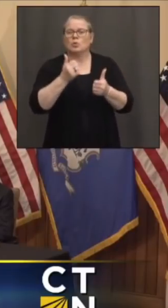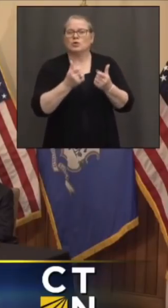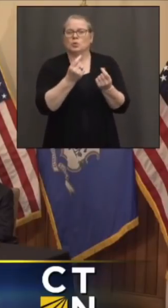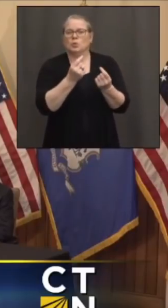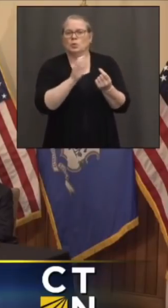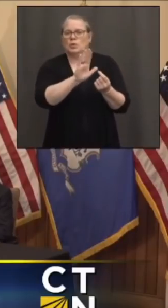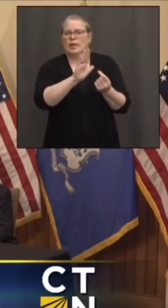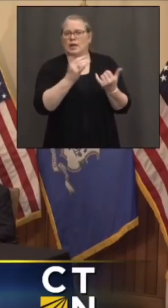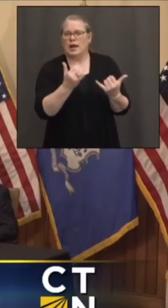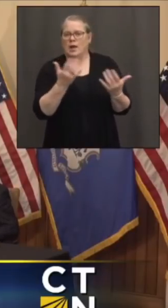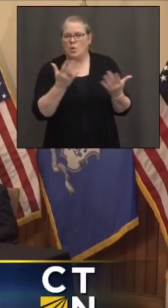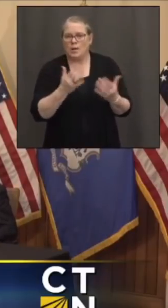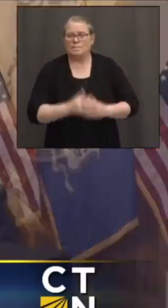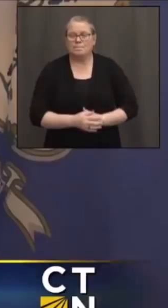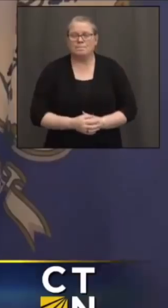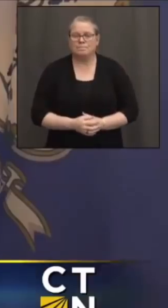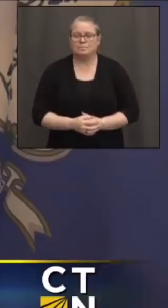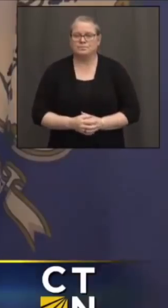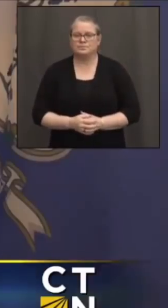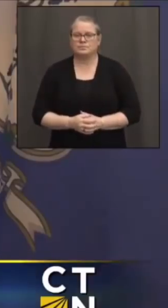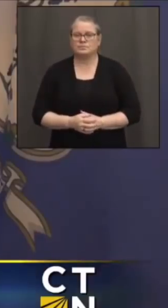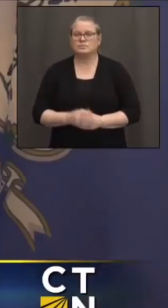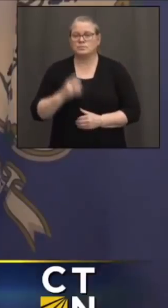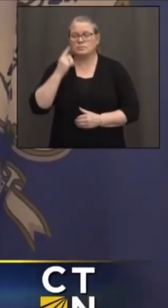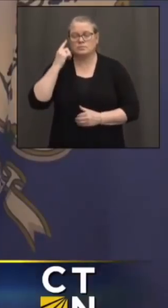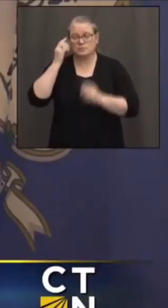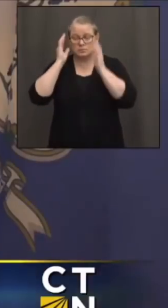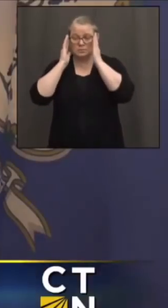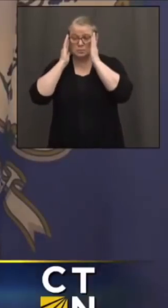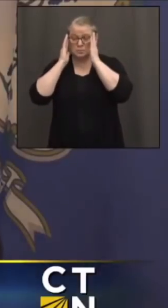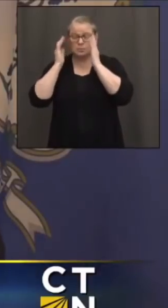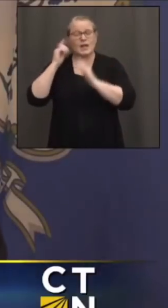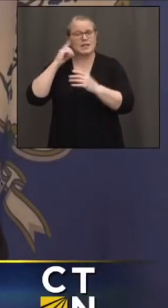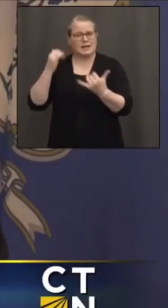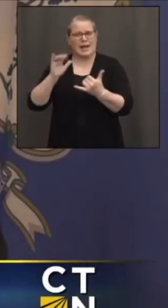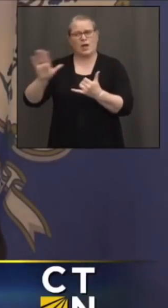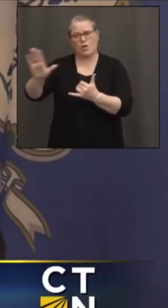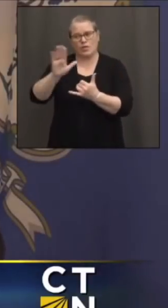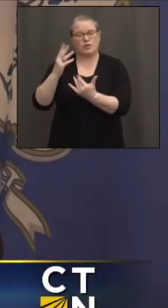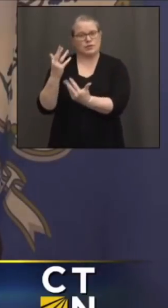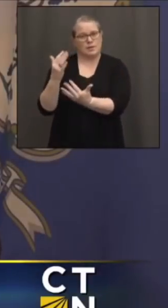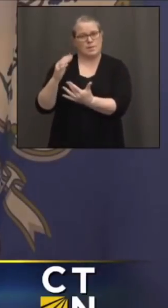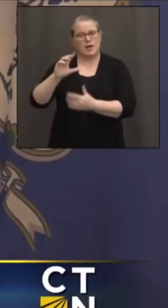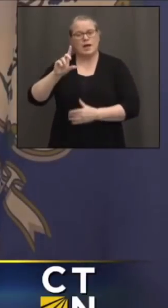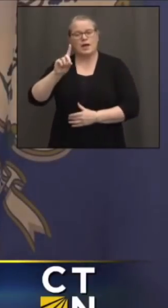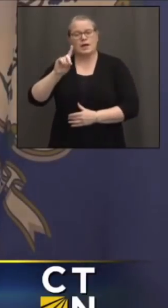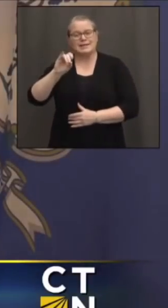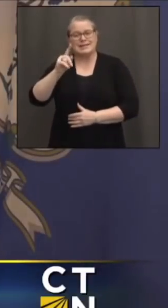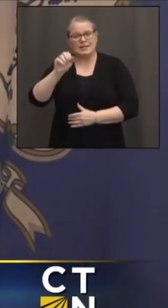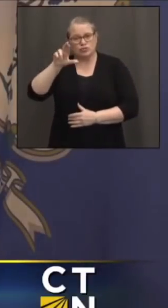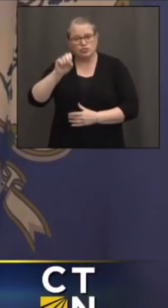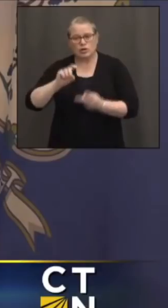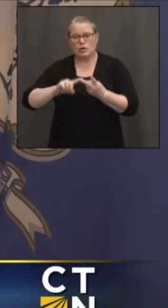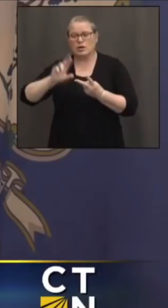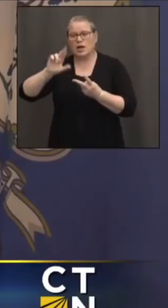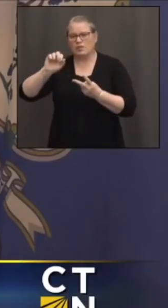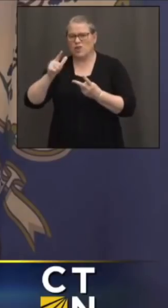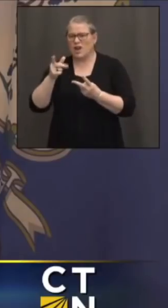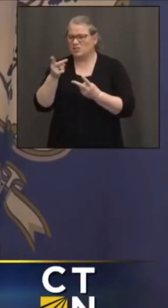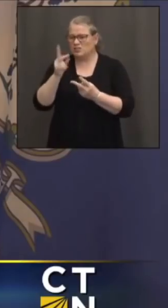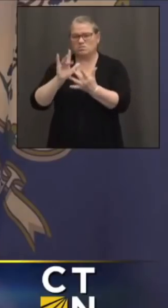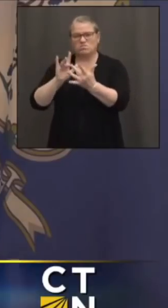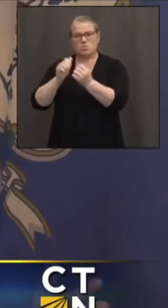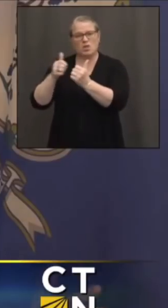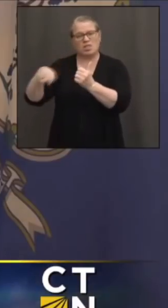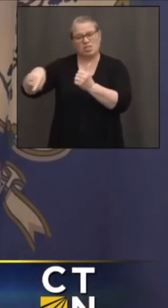see their role? I think they're definitely on standby. think Deirdre and Reg talked to them along the way. My